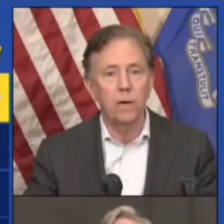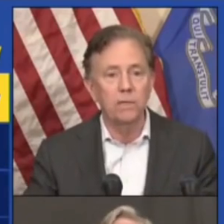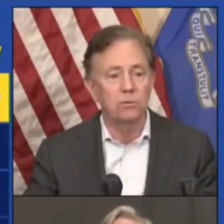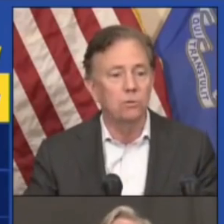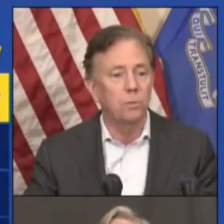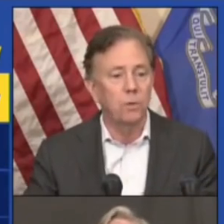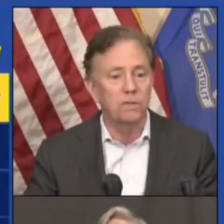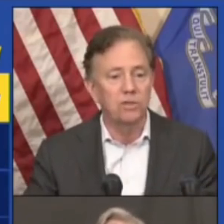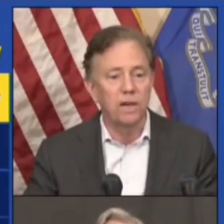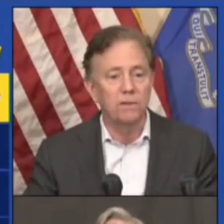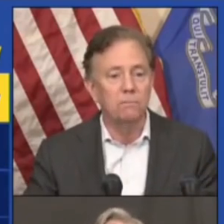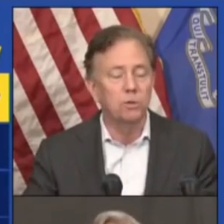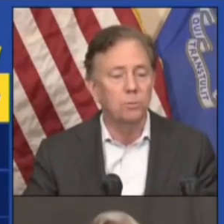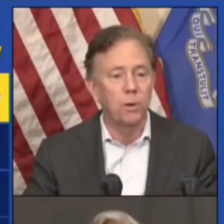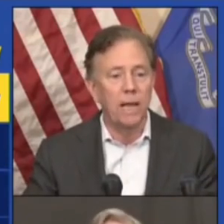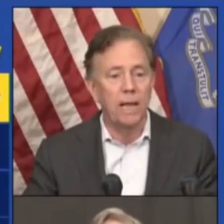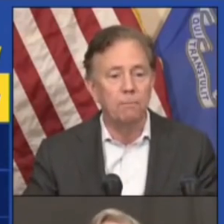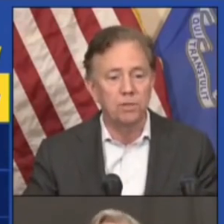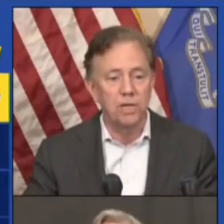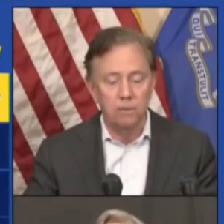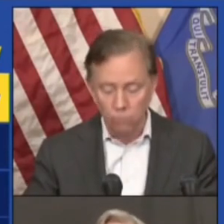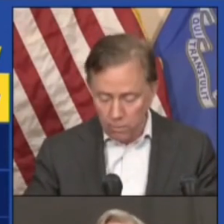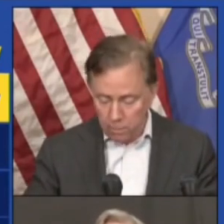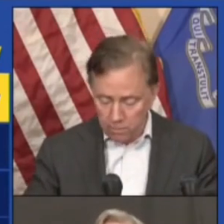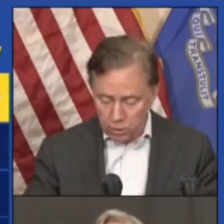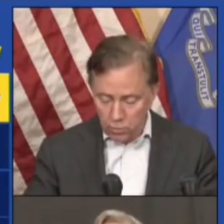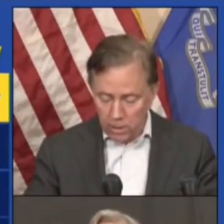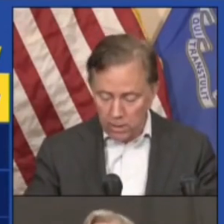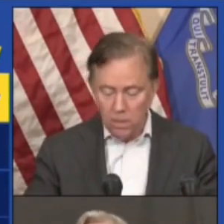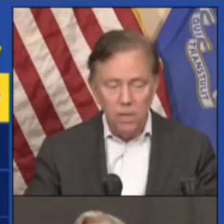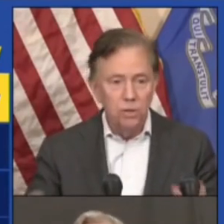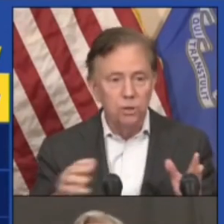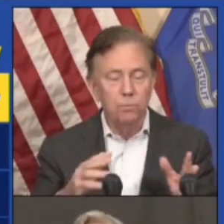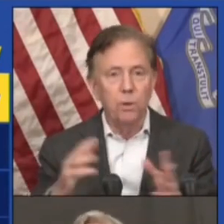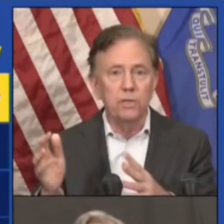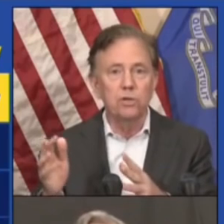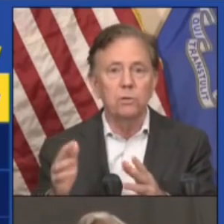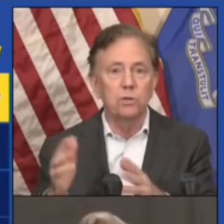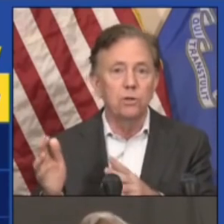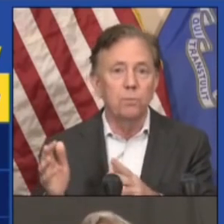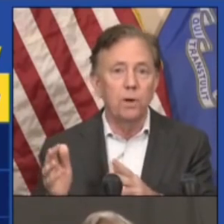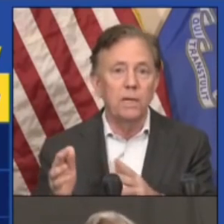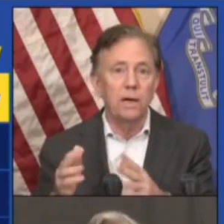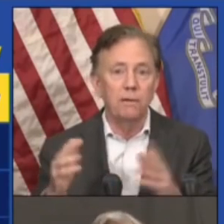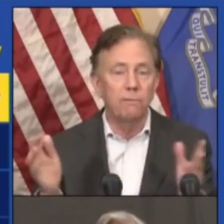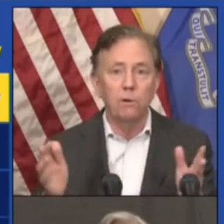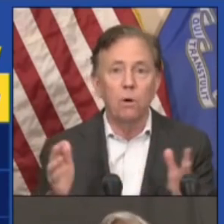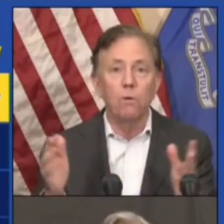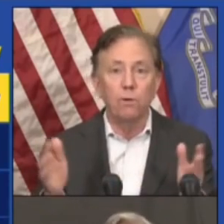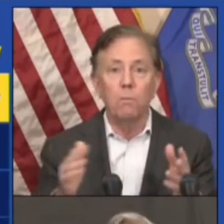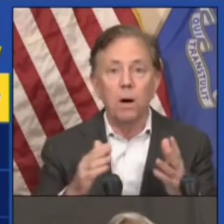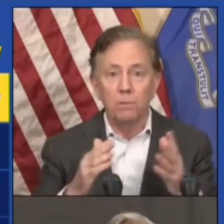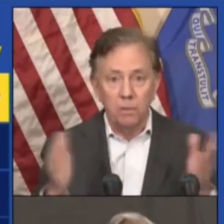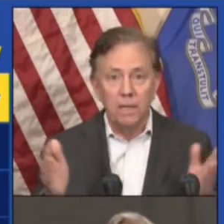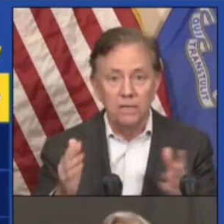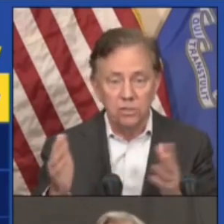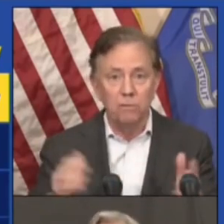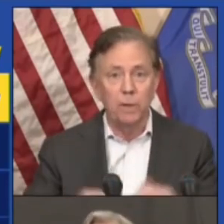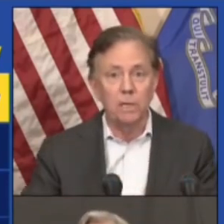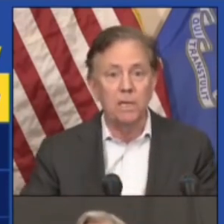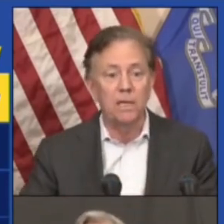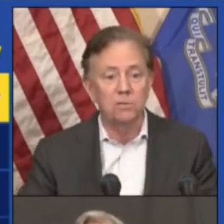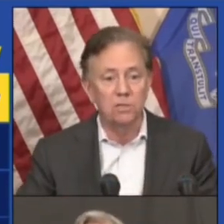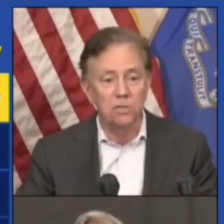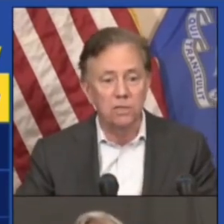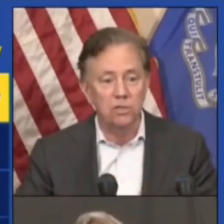Positivity rate, 2.7, 2.8 percent. We've been between 2.2 and 2.9 for over a month, and that